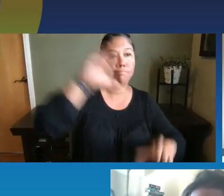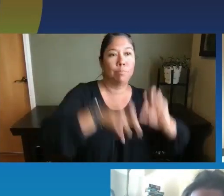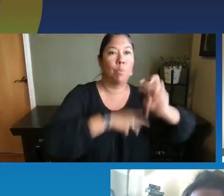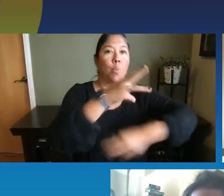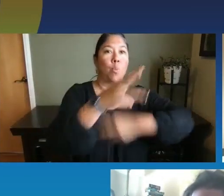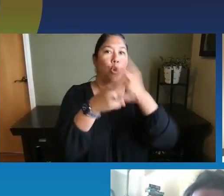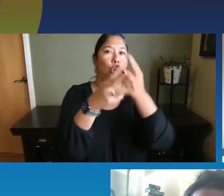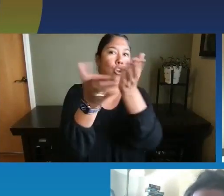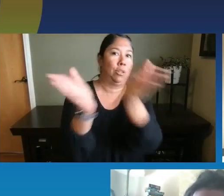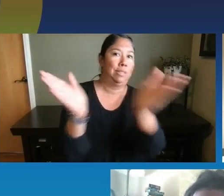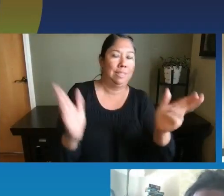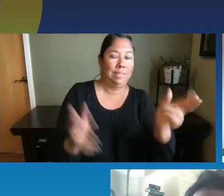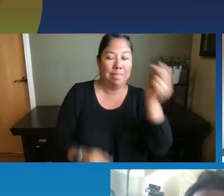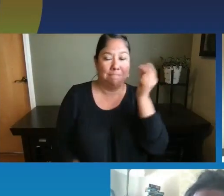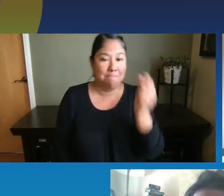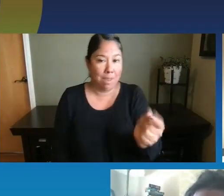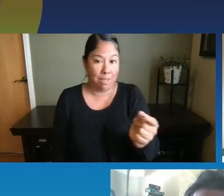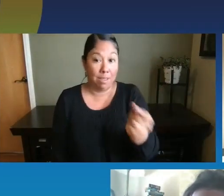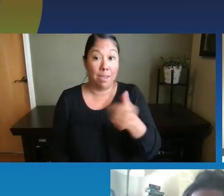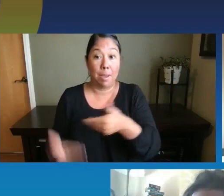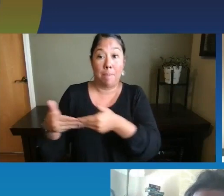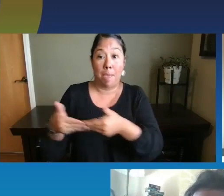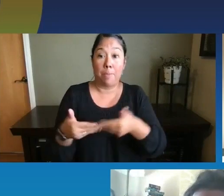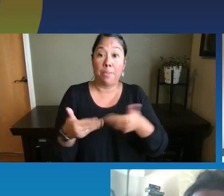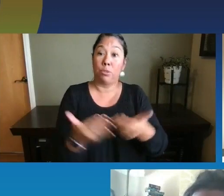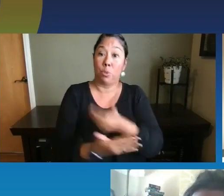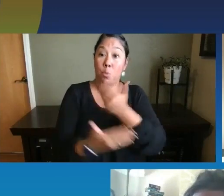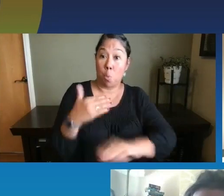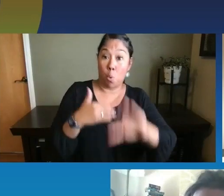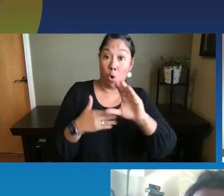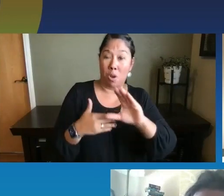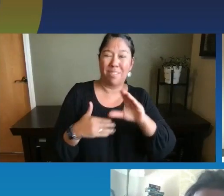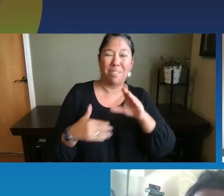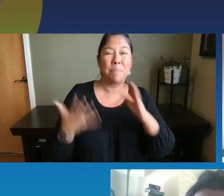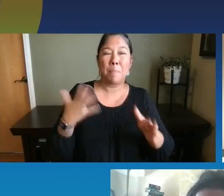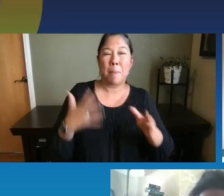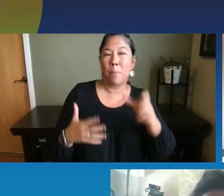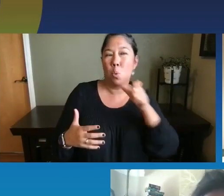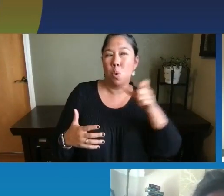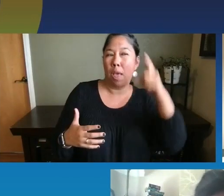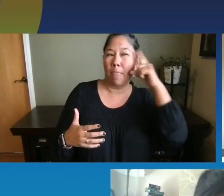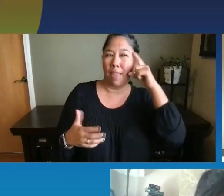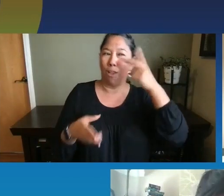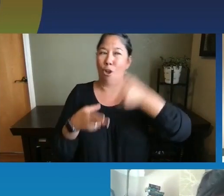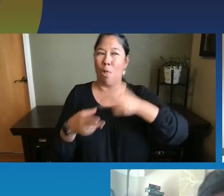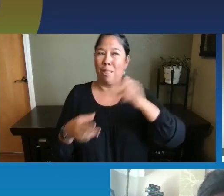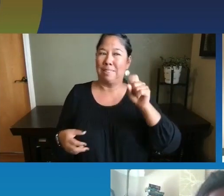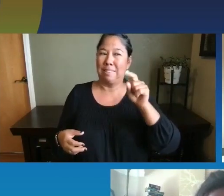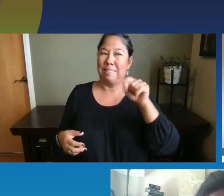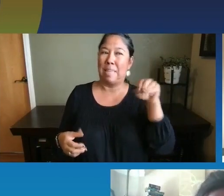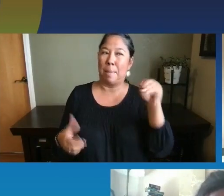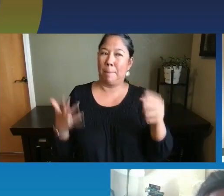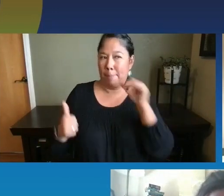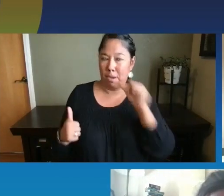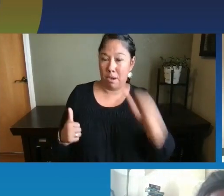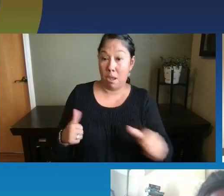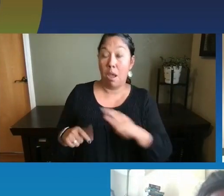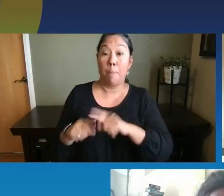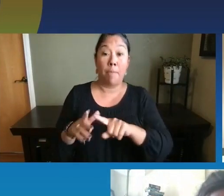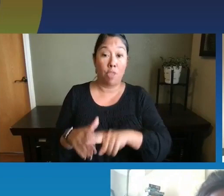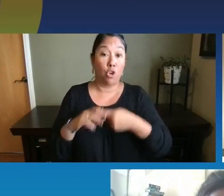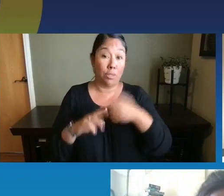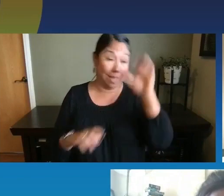immediately as babies are newborn. You wouldn't necessarily call that STEM, but that early